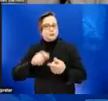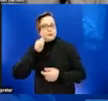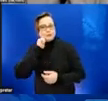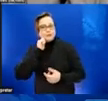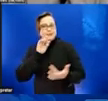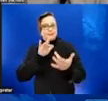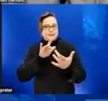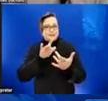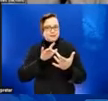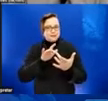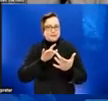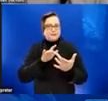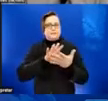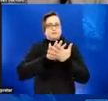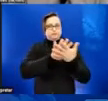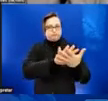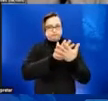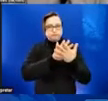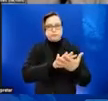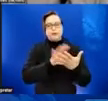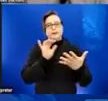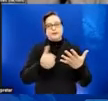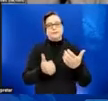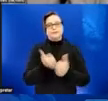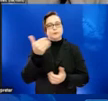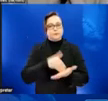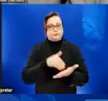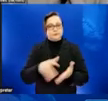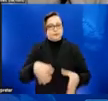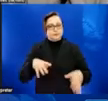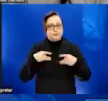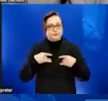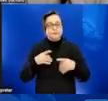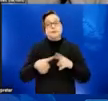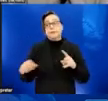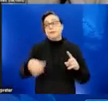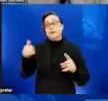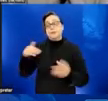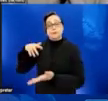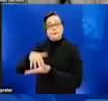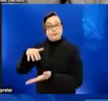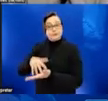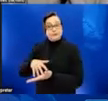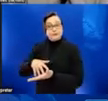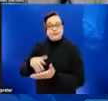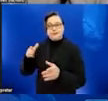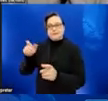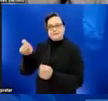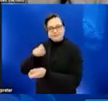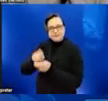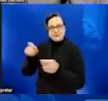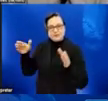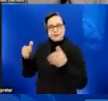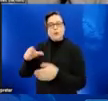know from other orthopox viruses and studies on monkeypox virus specifically, and orthopox virus